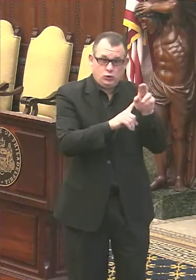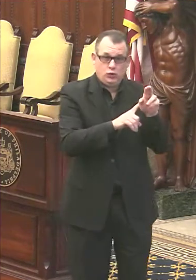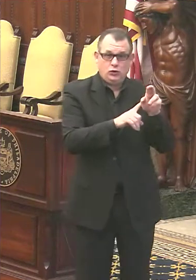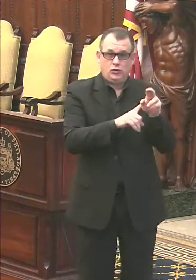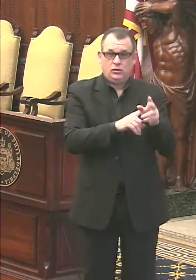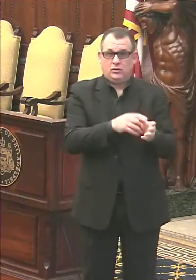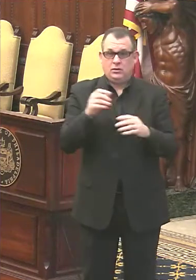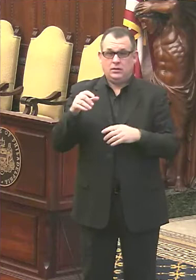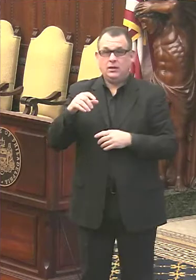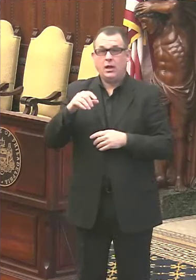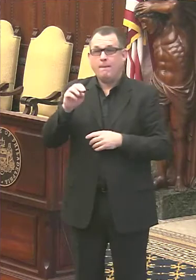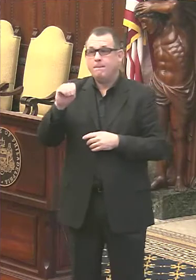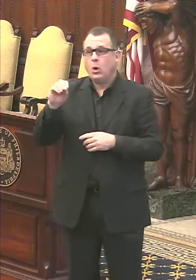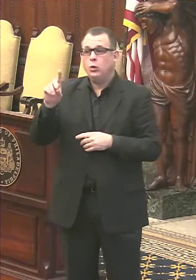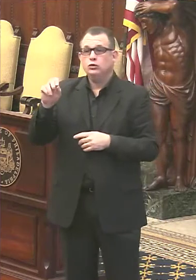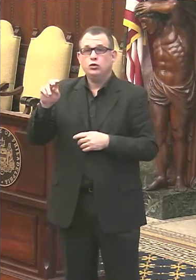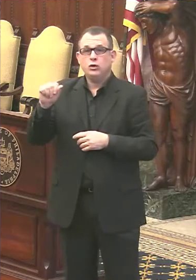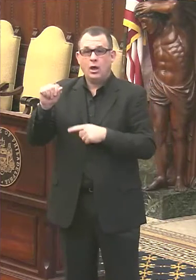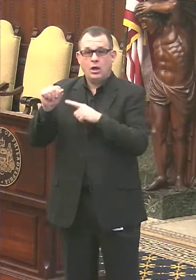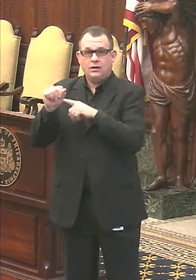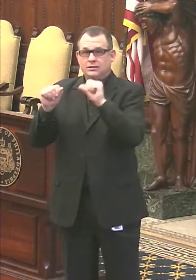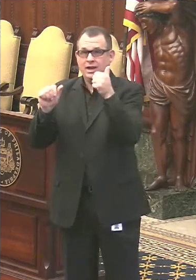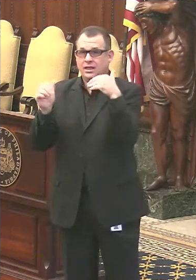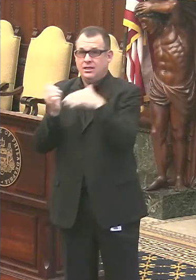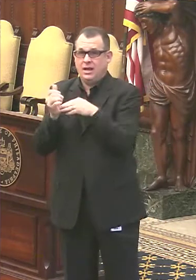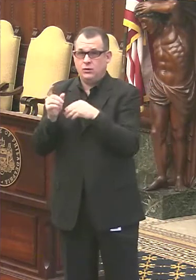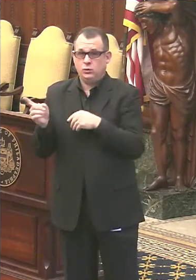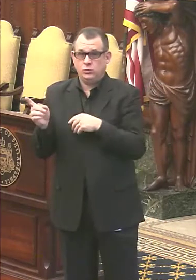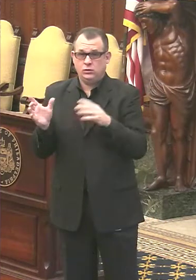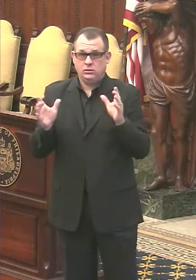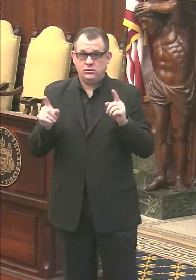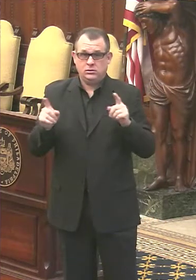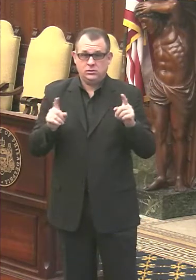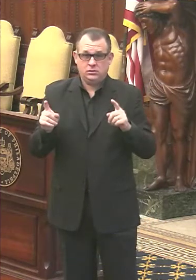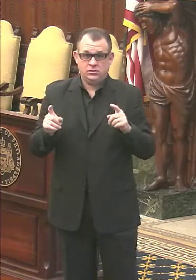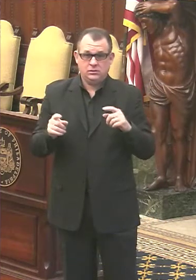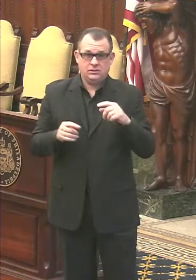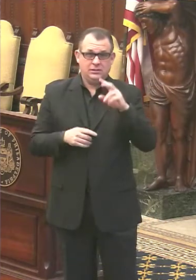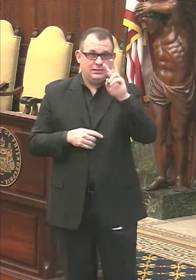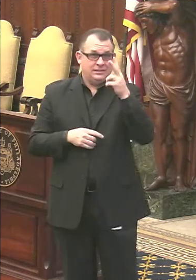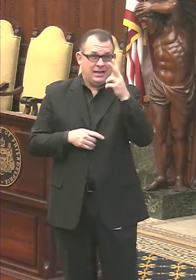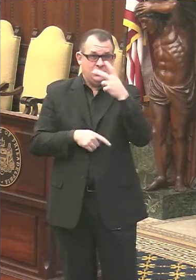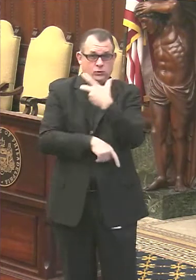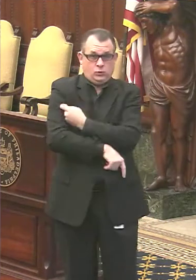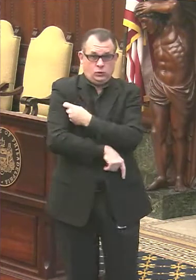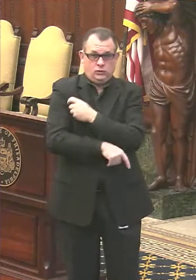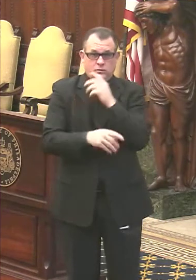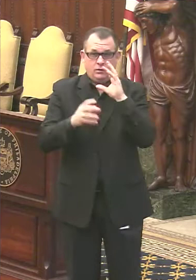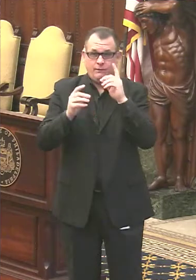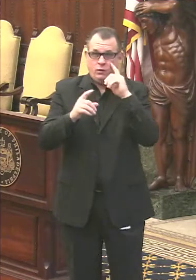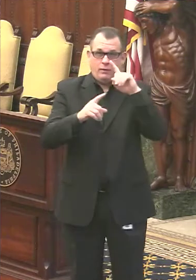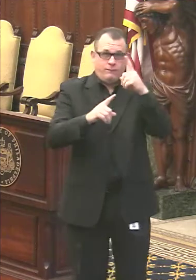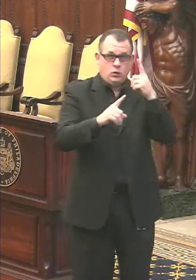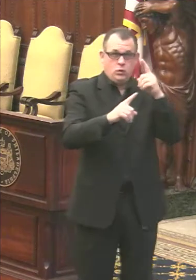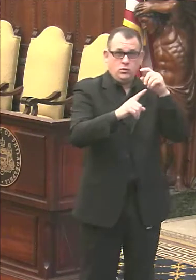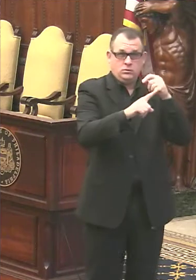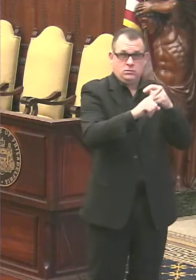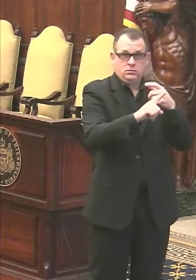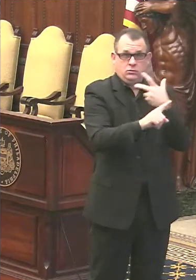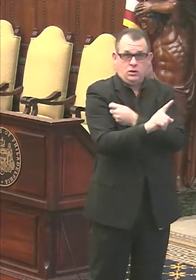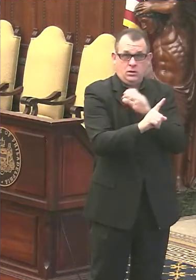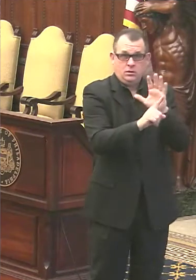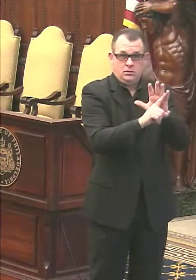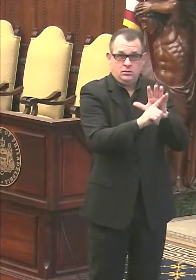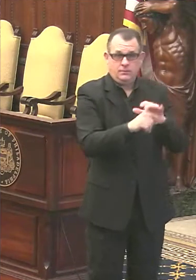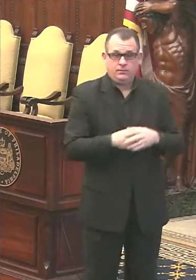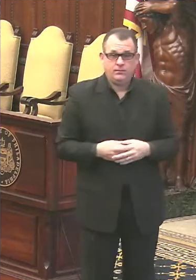vaccine, plus second doses that matched the first doses we received in the past for people who are coming due for the second dose. The